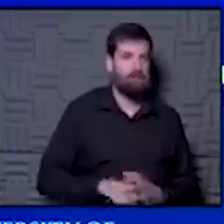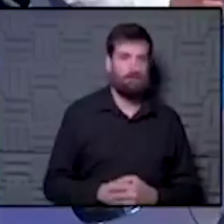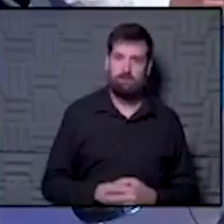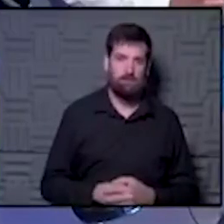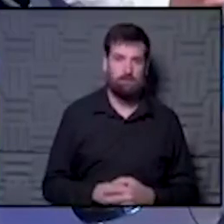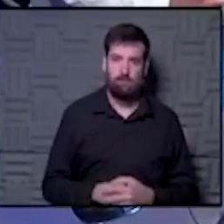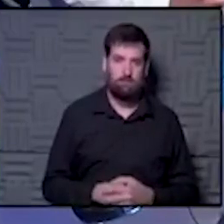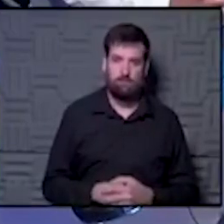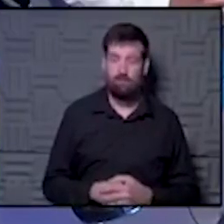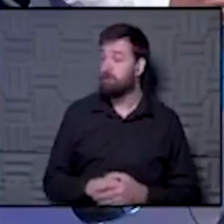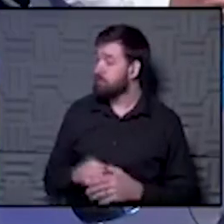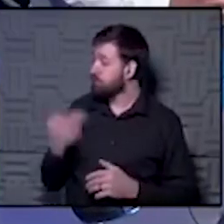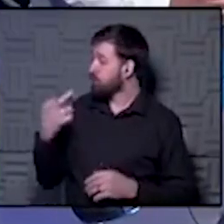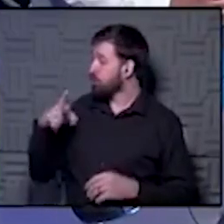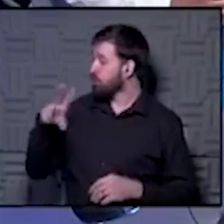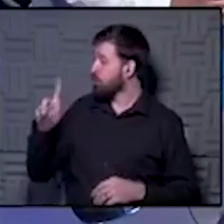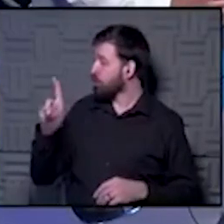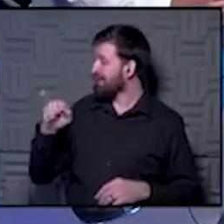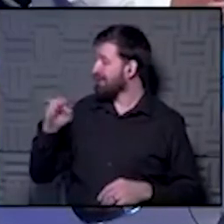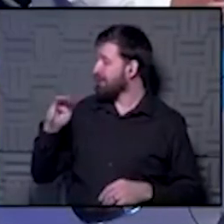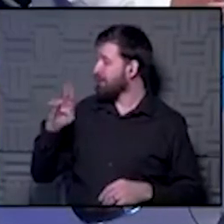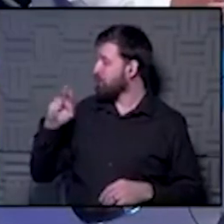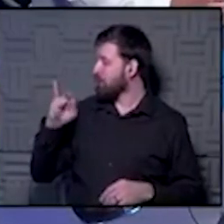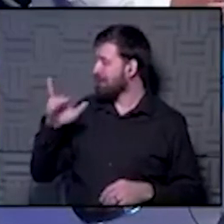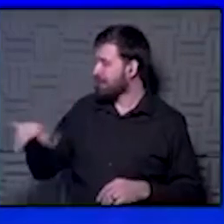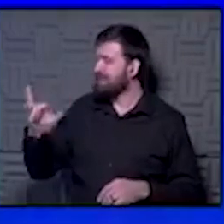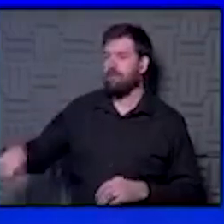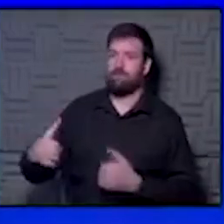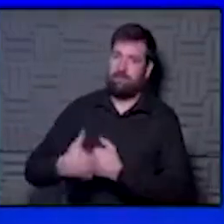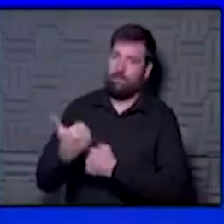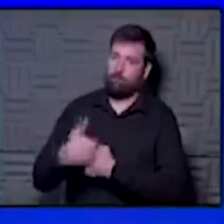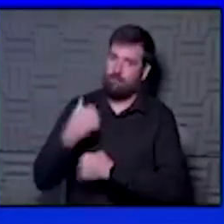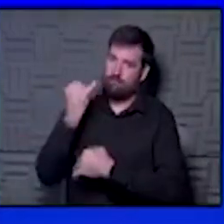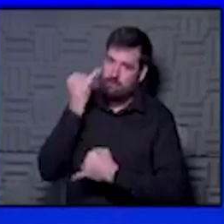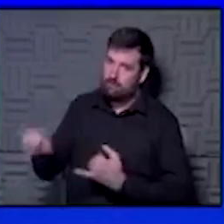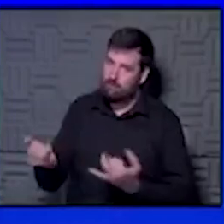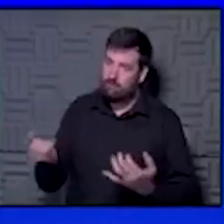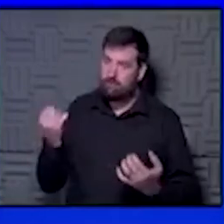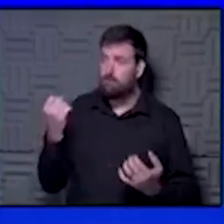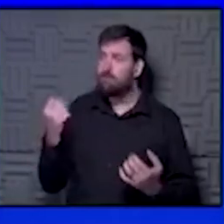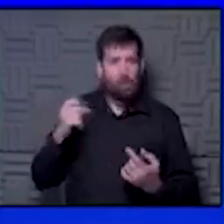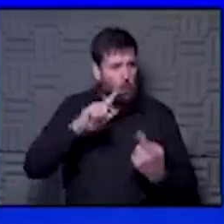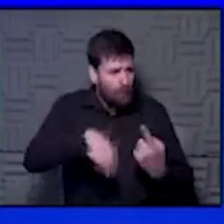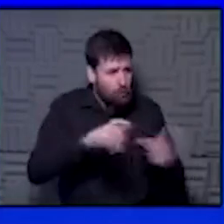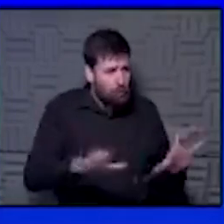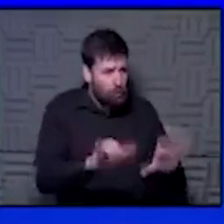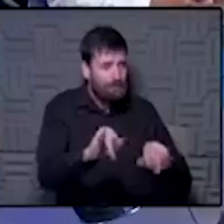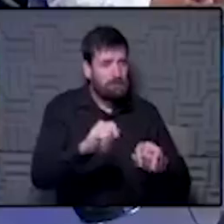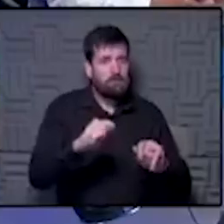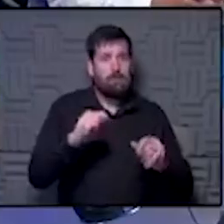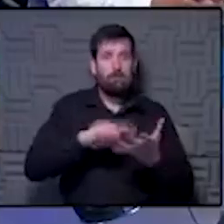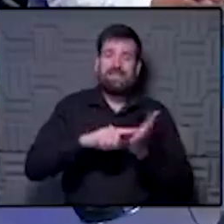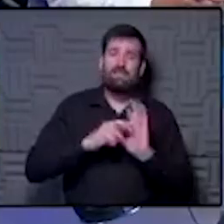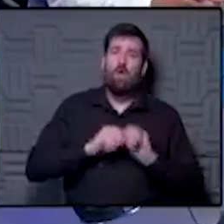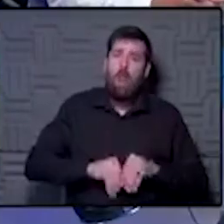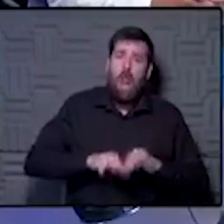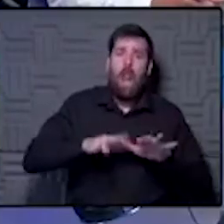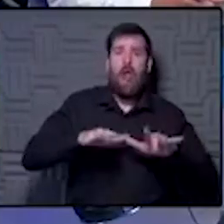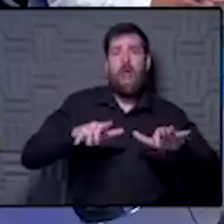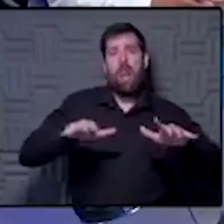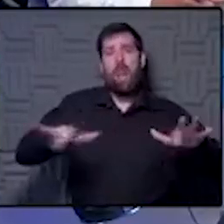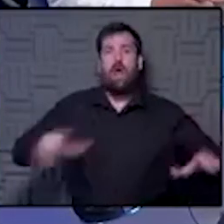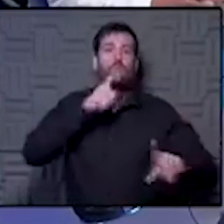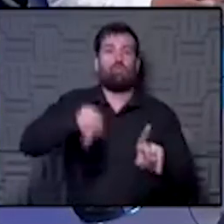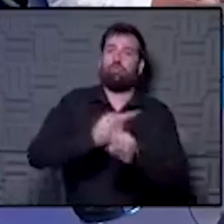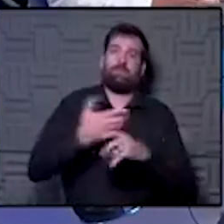in fact, you know, herd immunity is a very dangerous prospect. The best... Yeah, because when you do it, you're going to overwhelm everybody because you're not just going to keep it amongst the